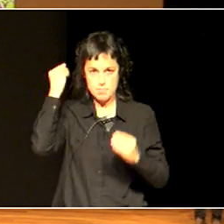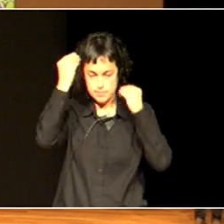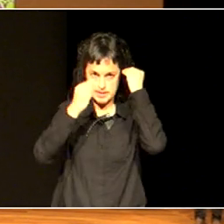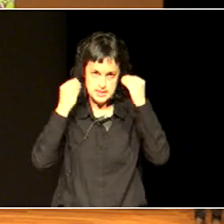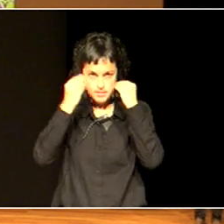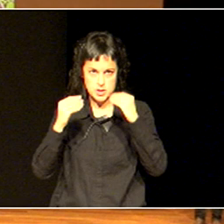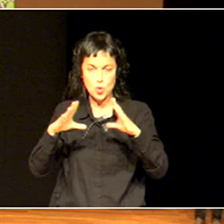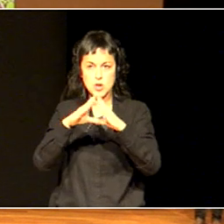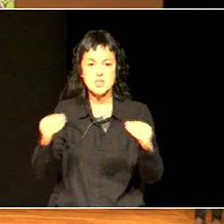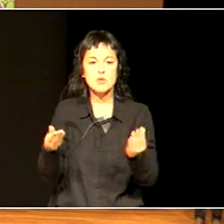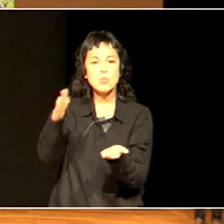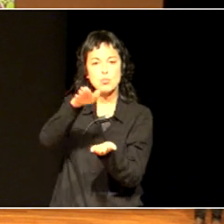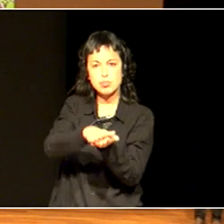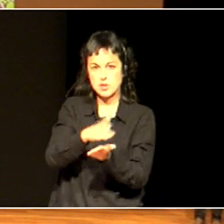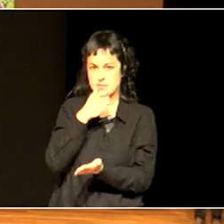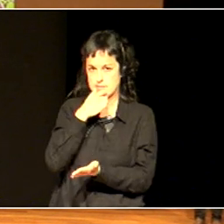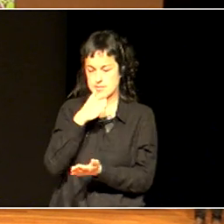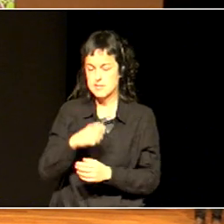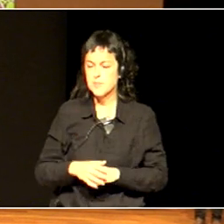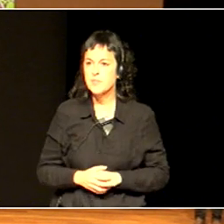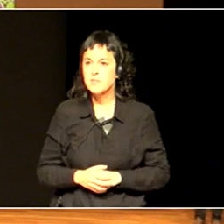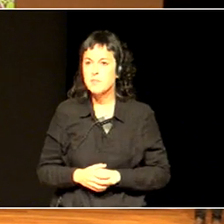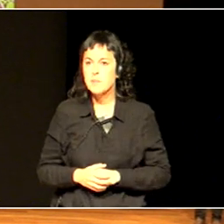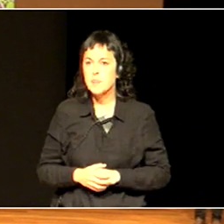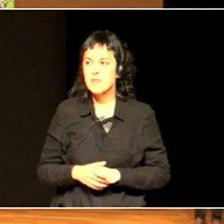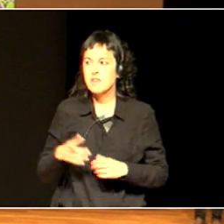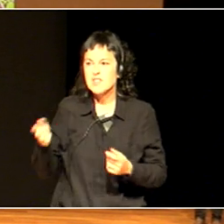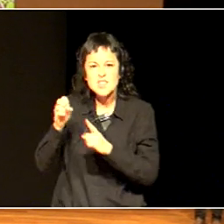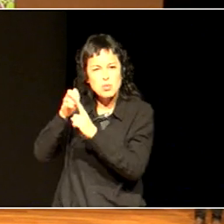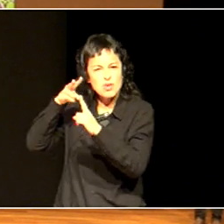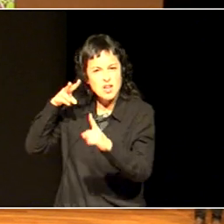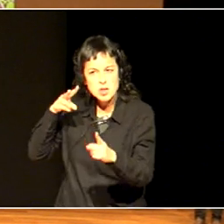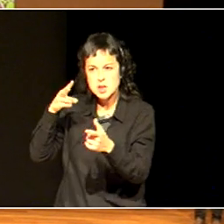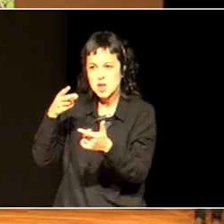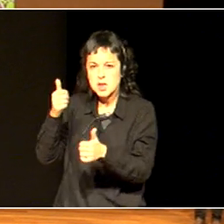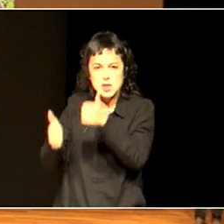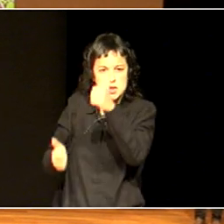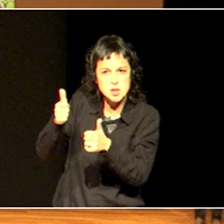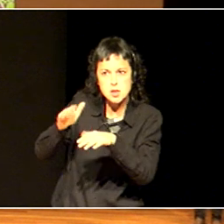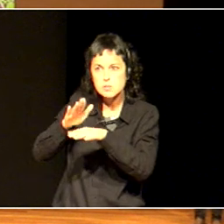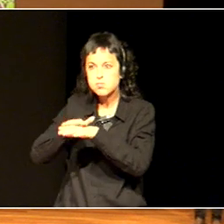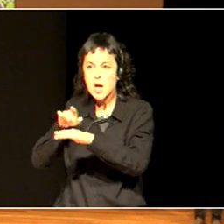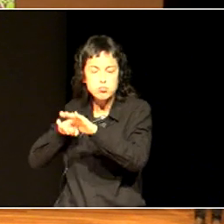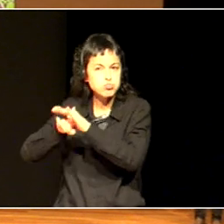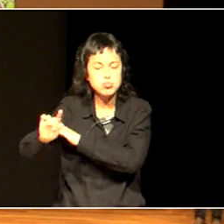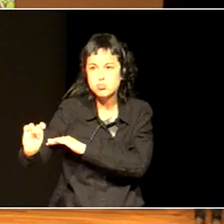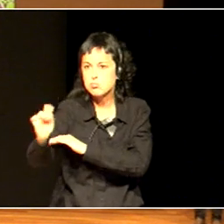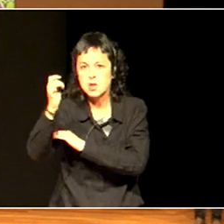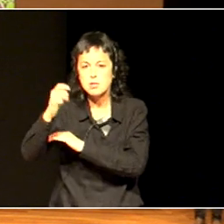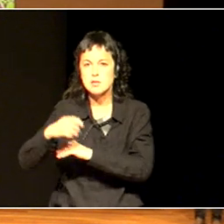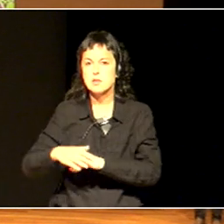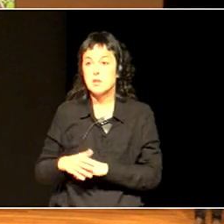achievement, it seemed to me, although people thought it's the only way forward, seems to me to reduce